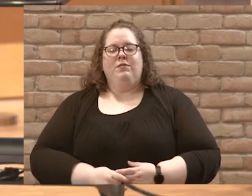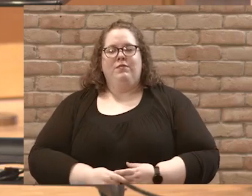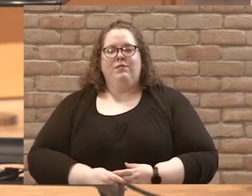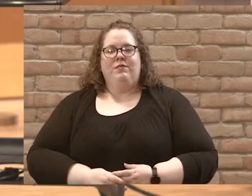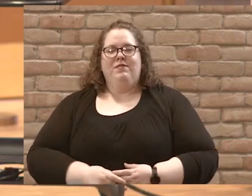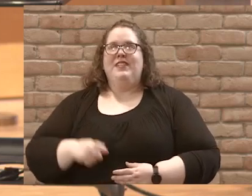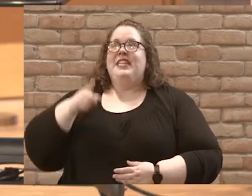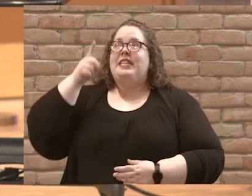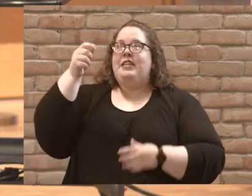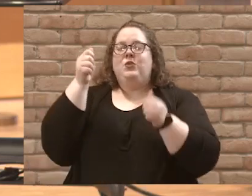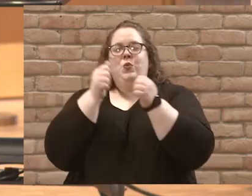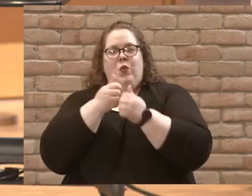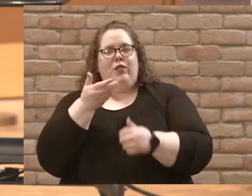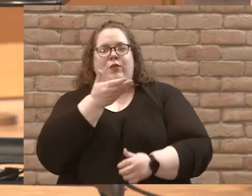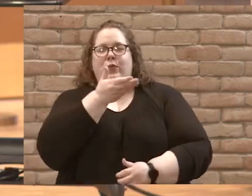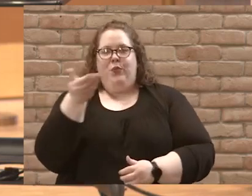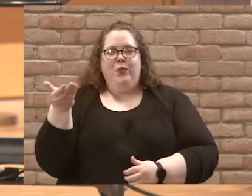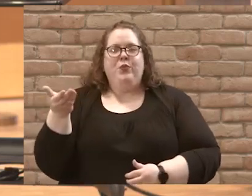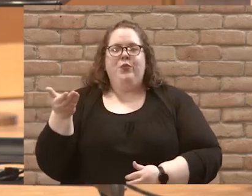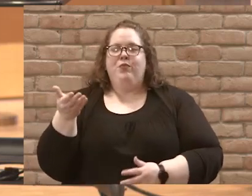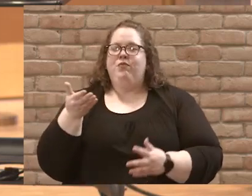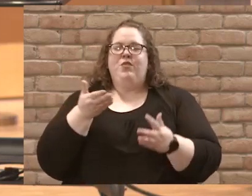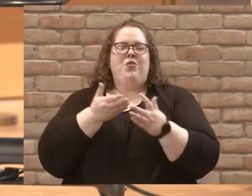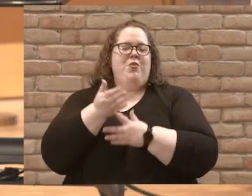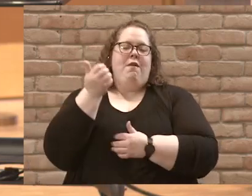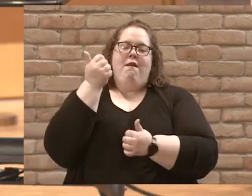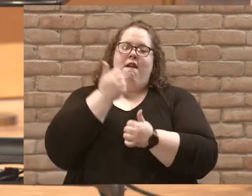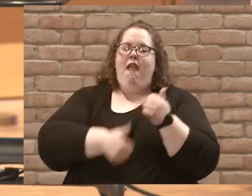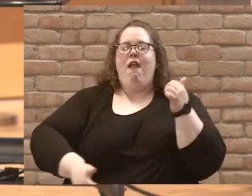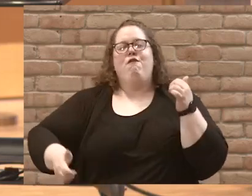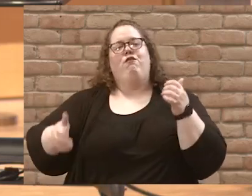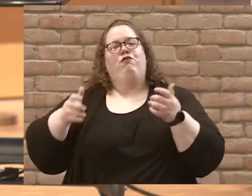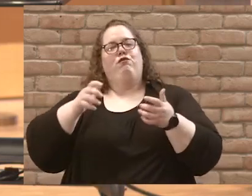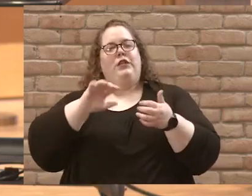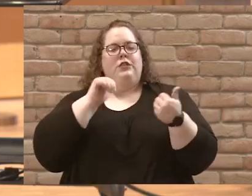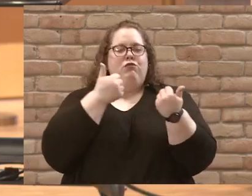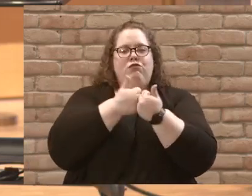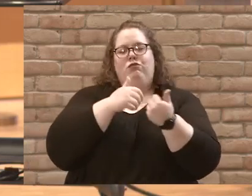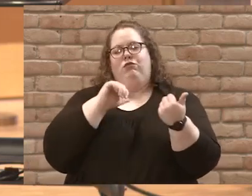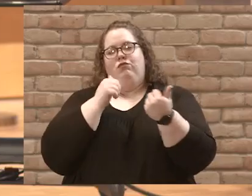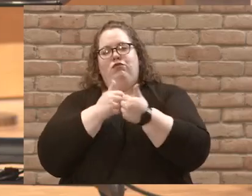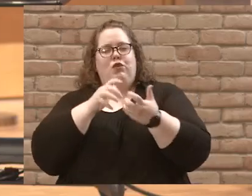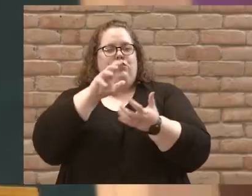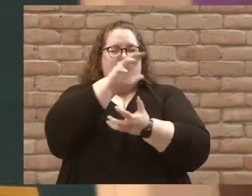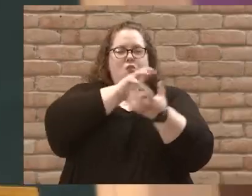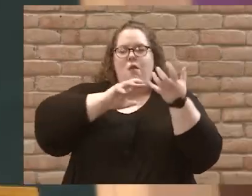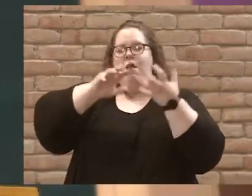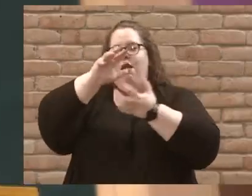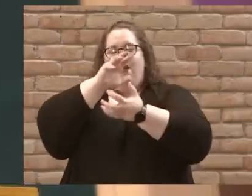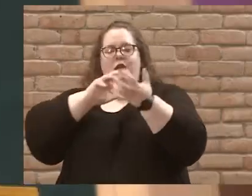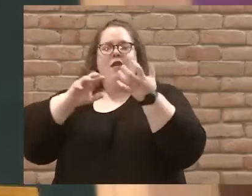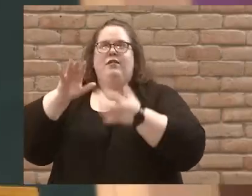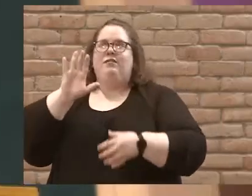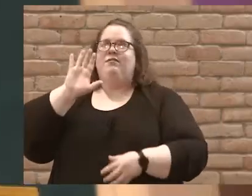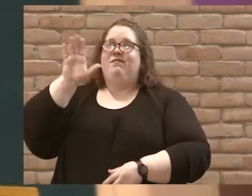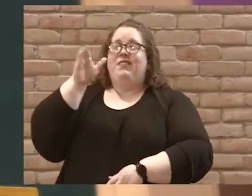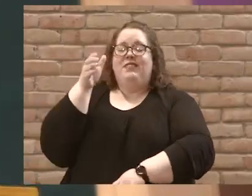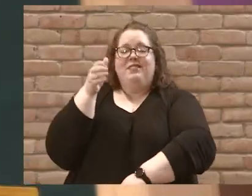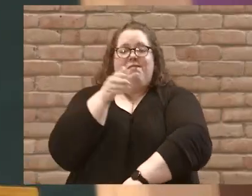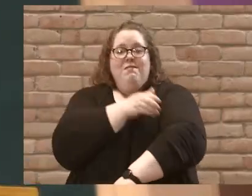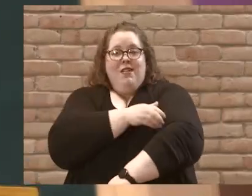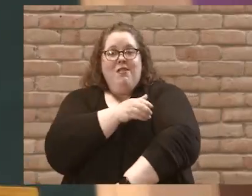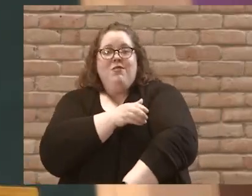That he is with you through each and every one of them. And that his power,